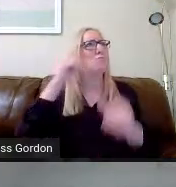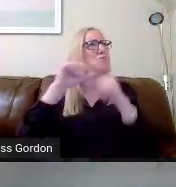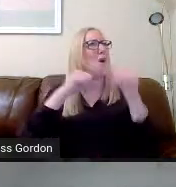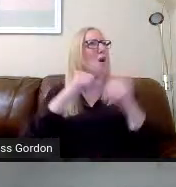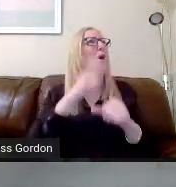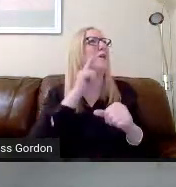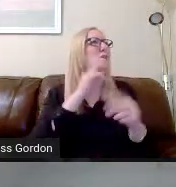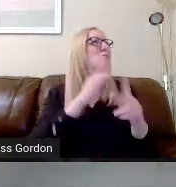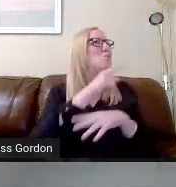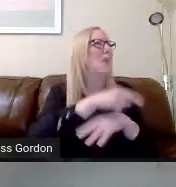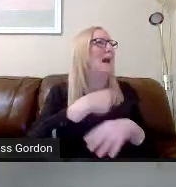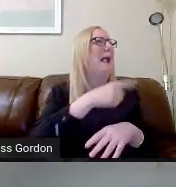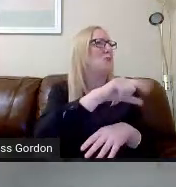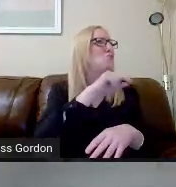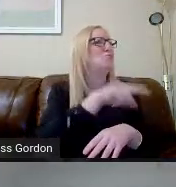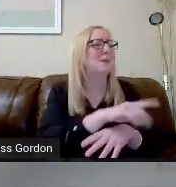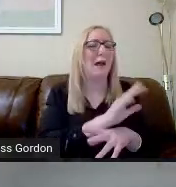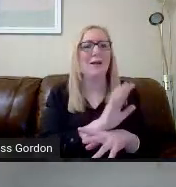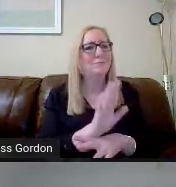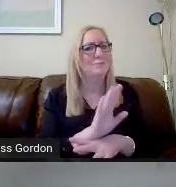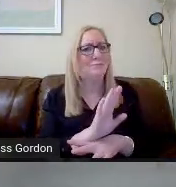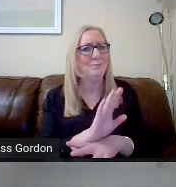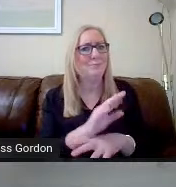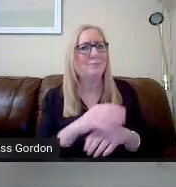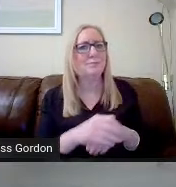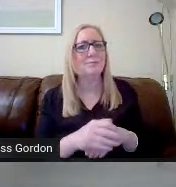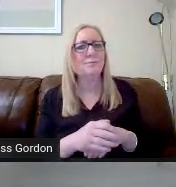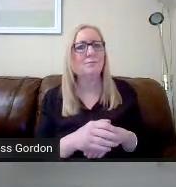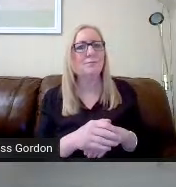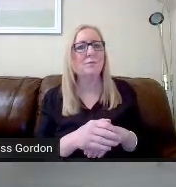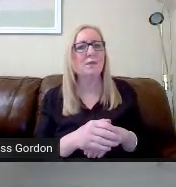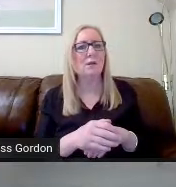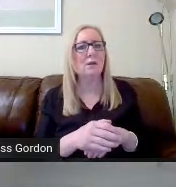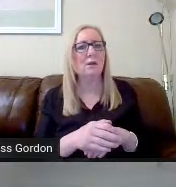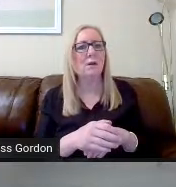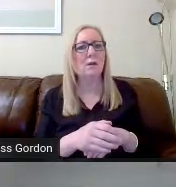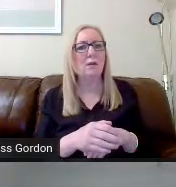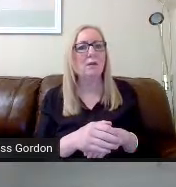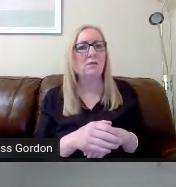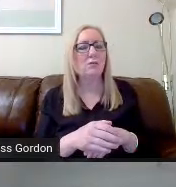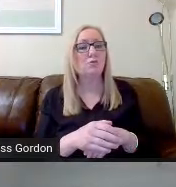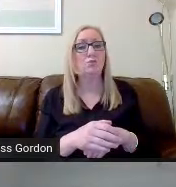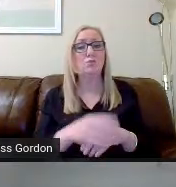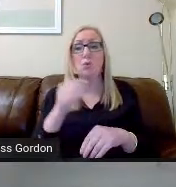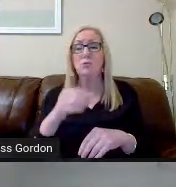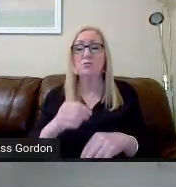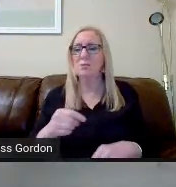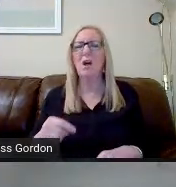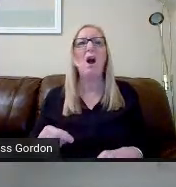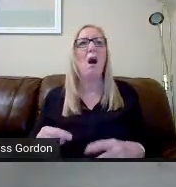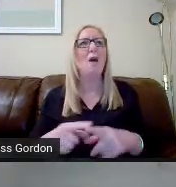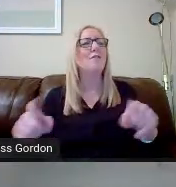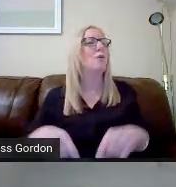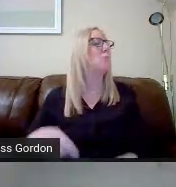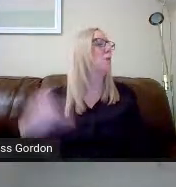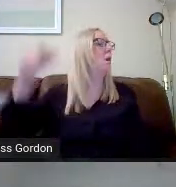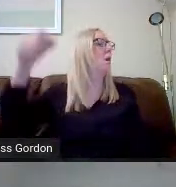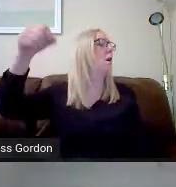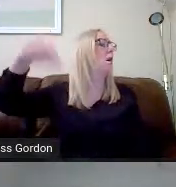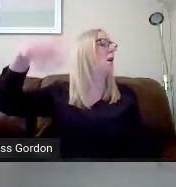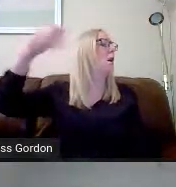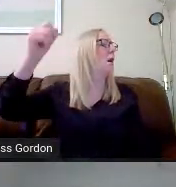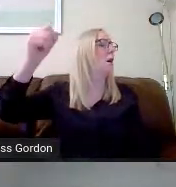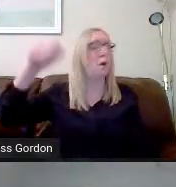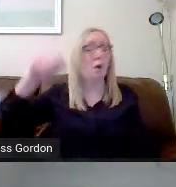way whatsoever. And don't be dropping a pencil from a height onto your option form and choosing that way.